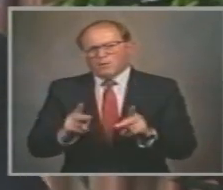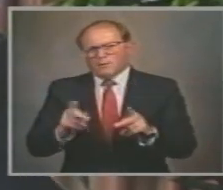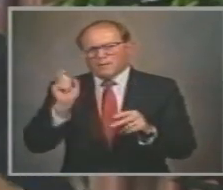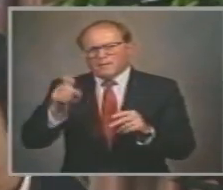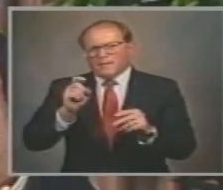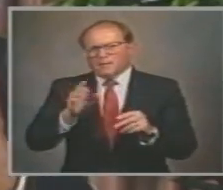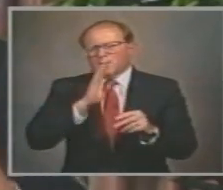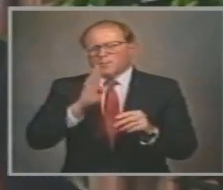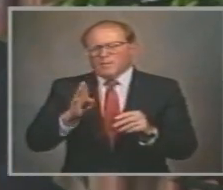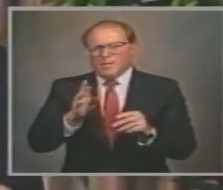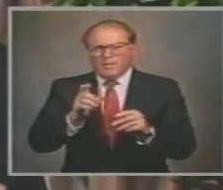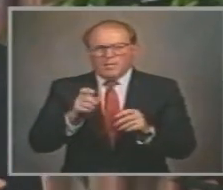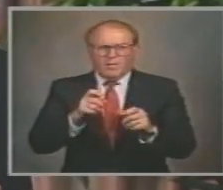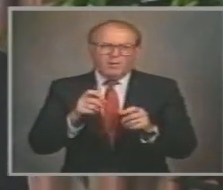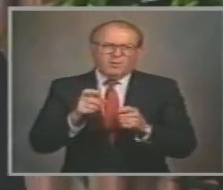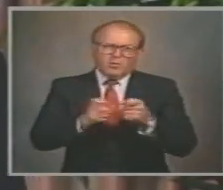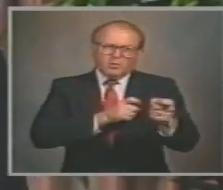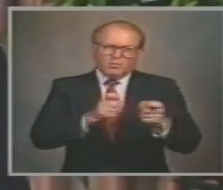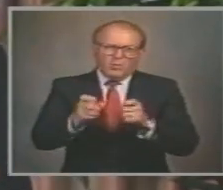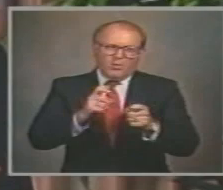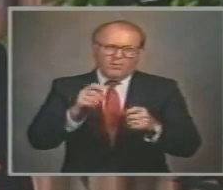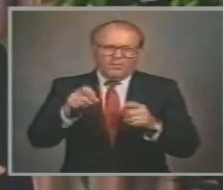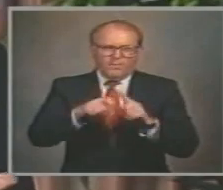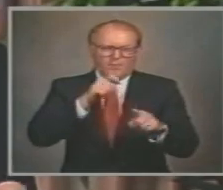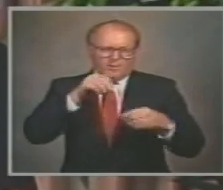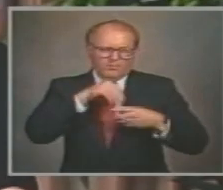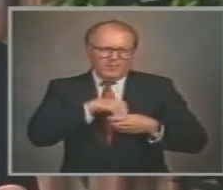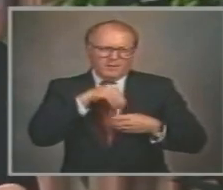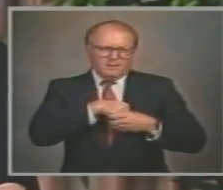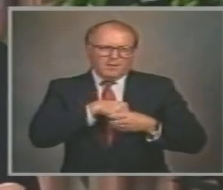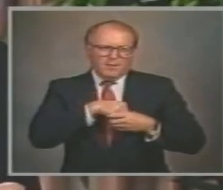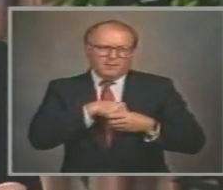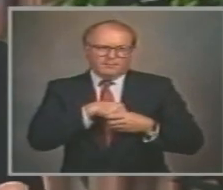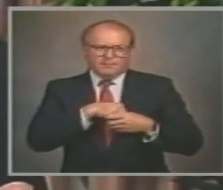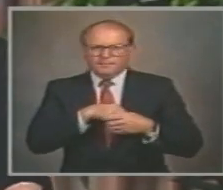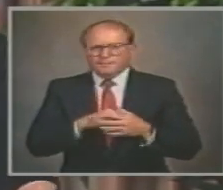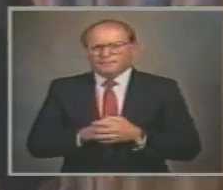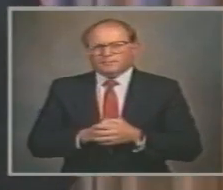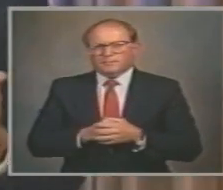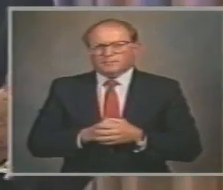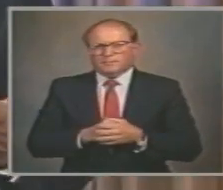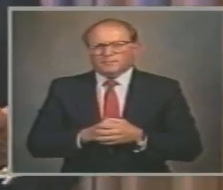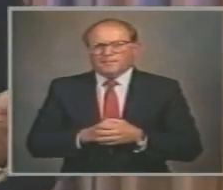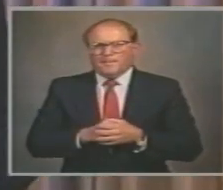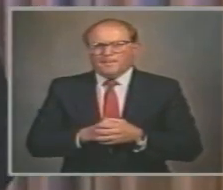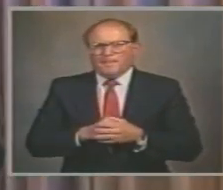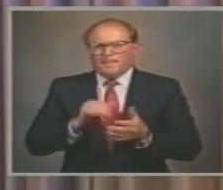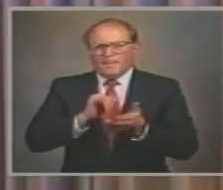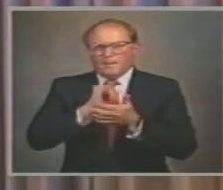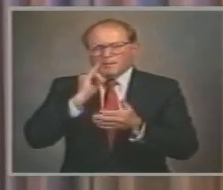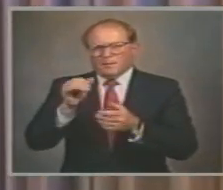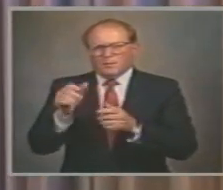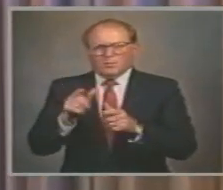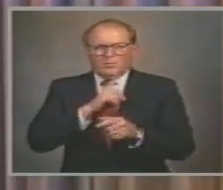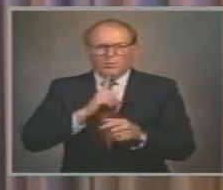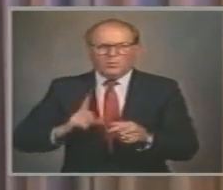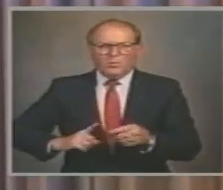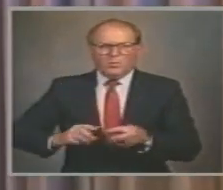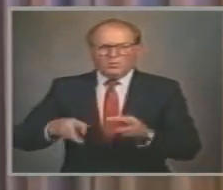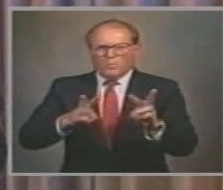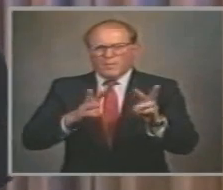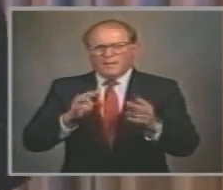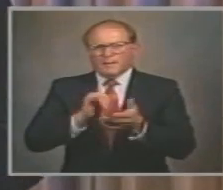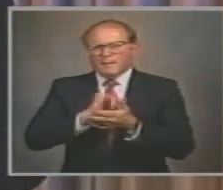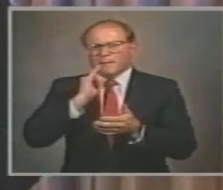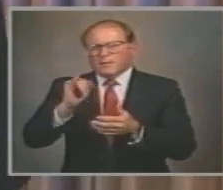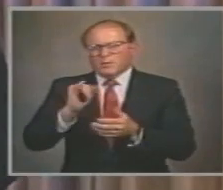controlled From the inside Outwardly That's the Lord's way And